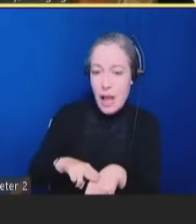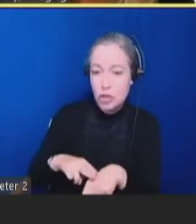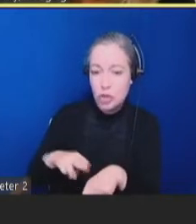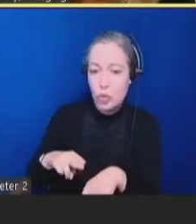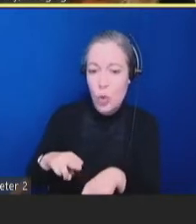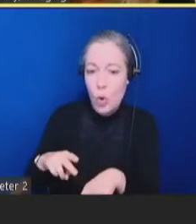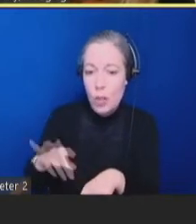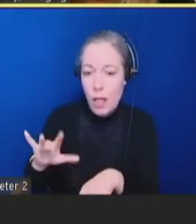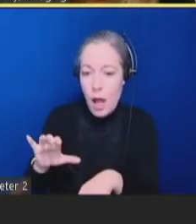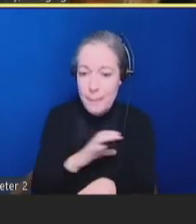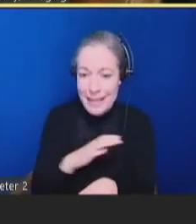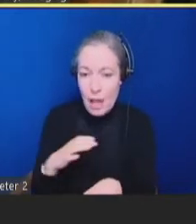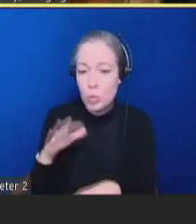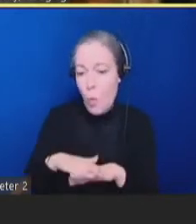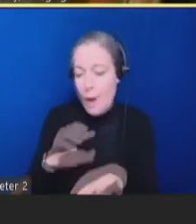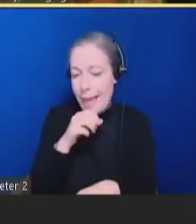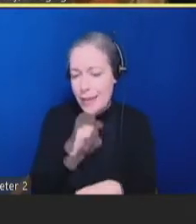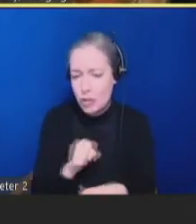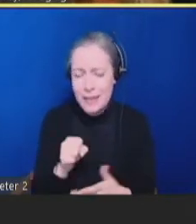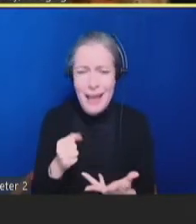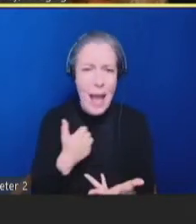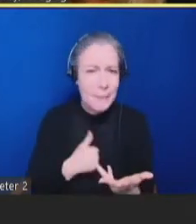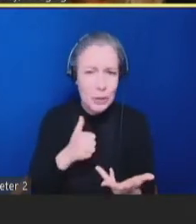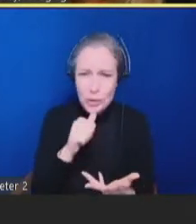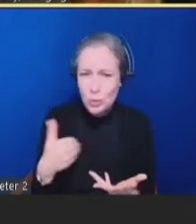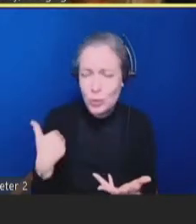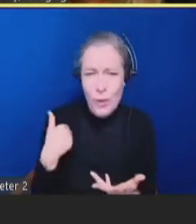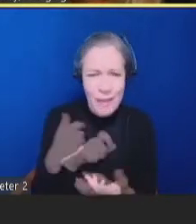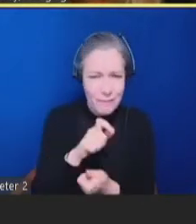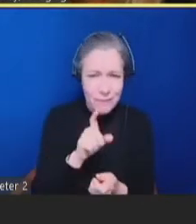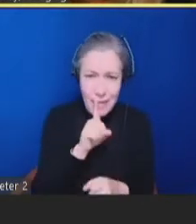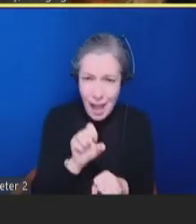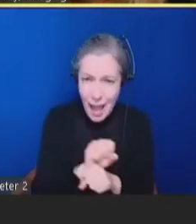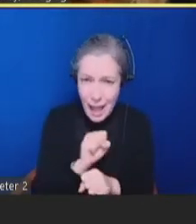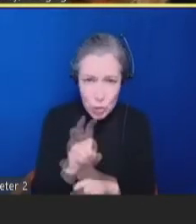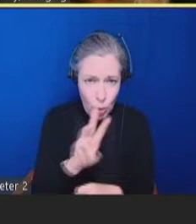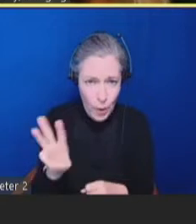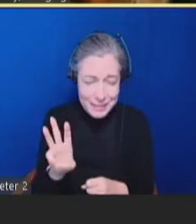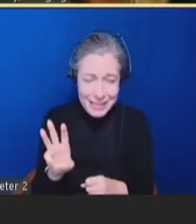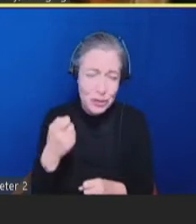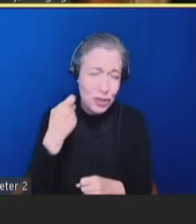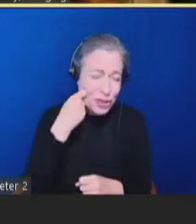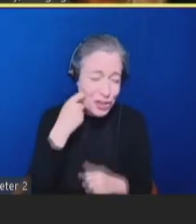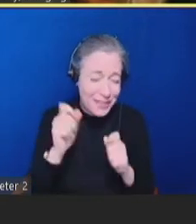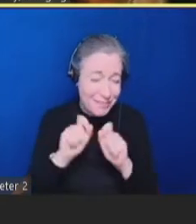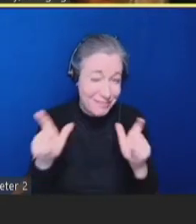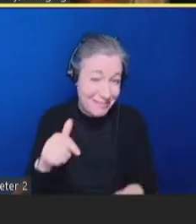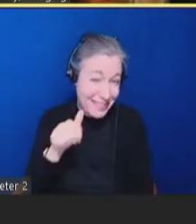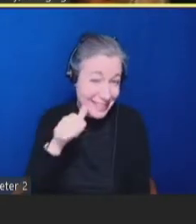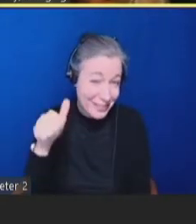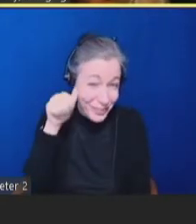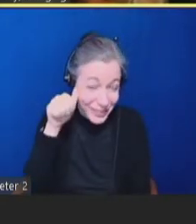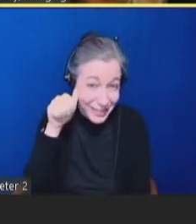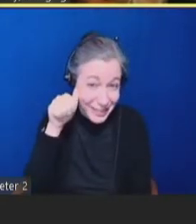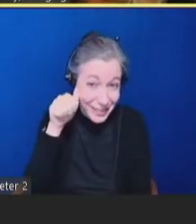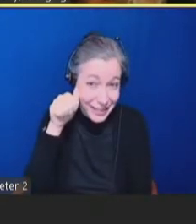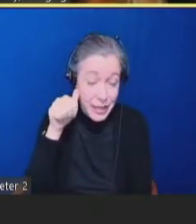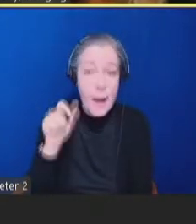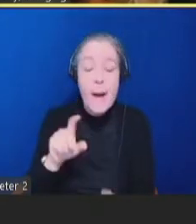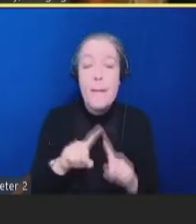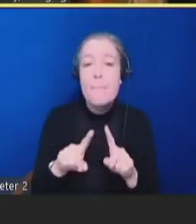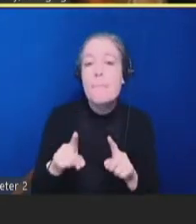I apologize. I don't have the actual site on there. We just launched it yesterday. But it's yougotthis